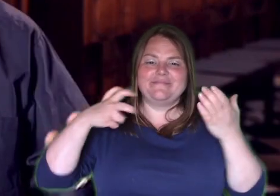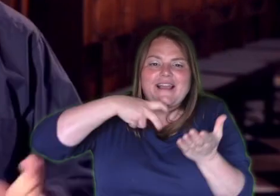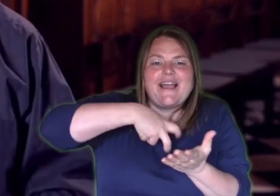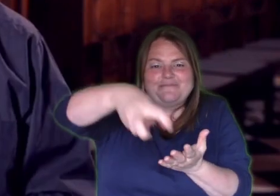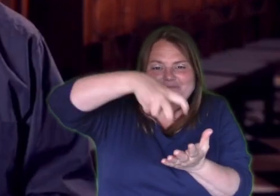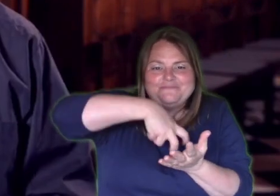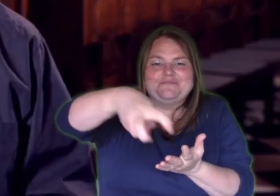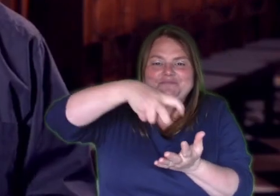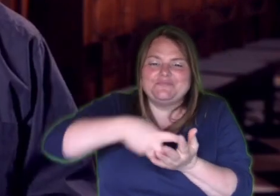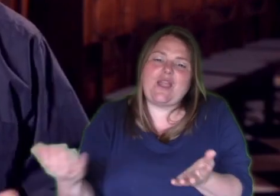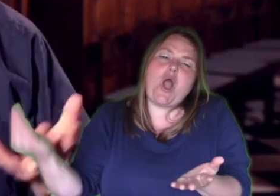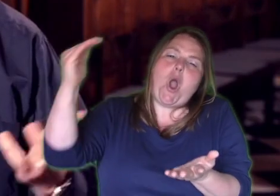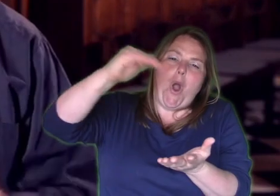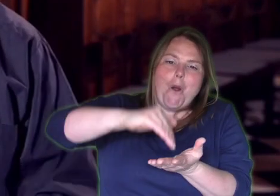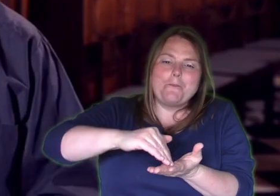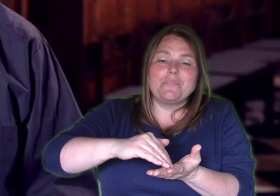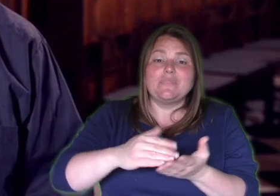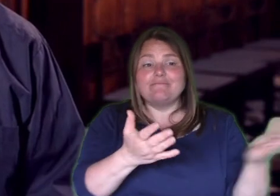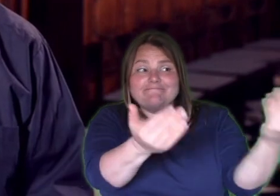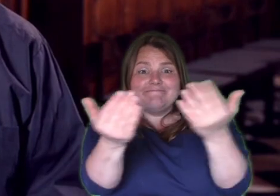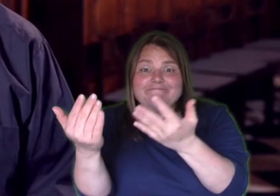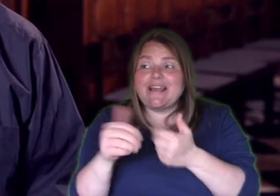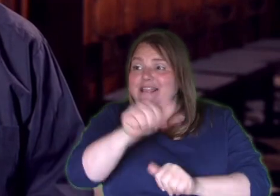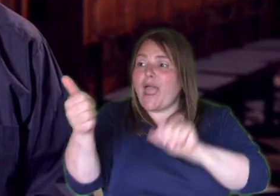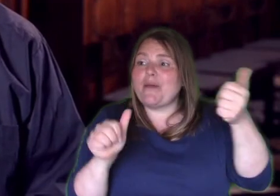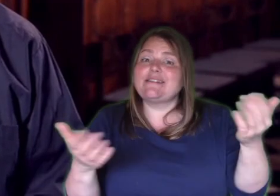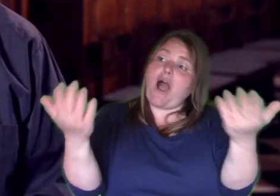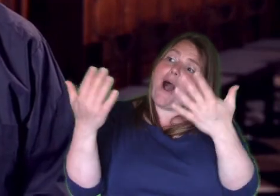and called all the neighbours round. They had a party to celebrate.